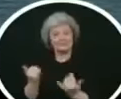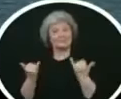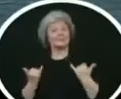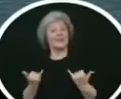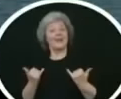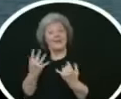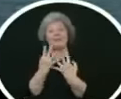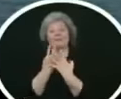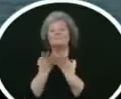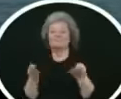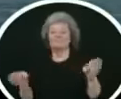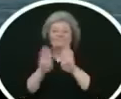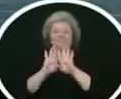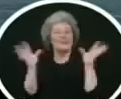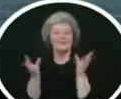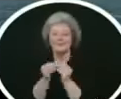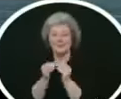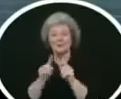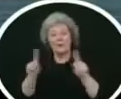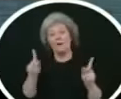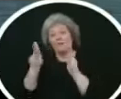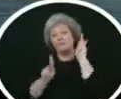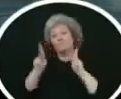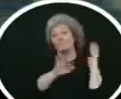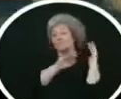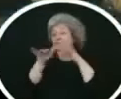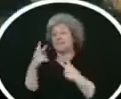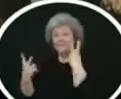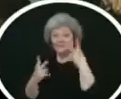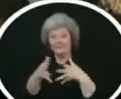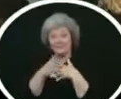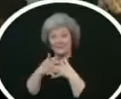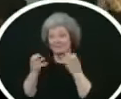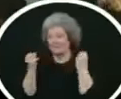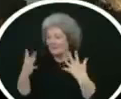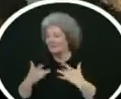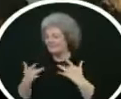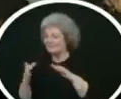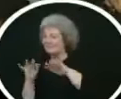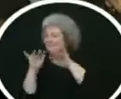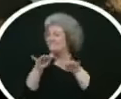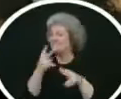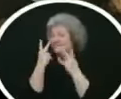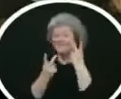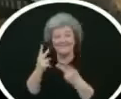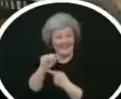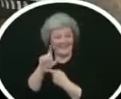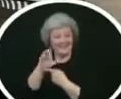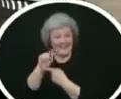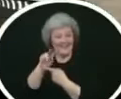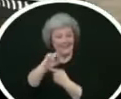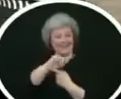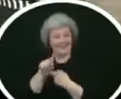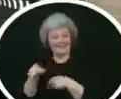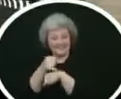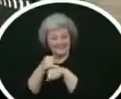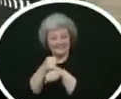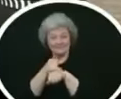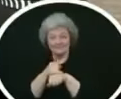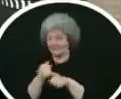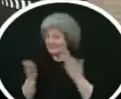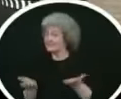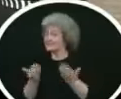come to be known is the most infamous prison in american history the subject of many hollywood films though